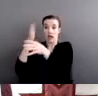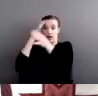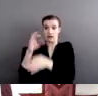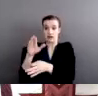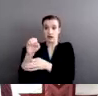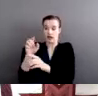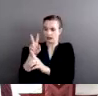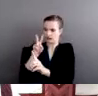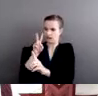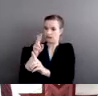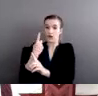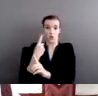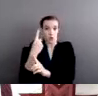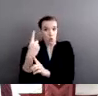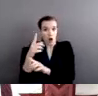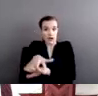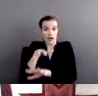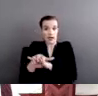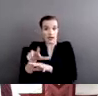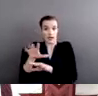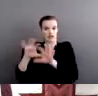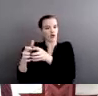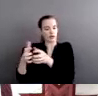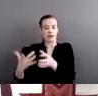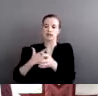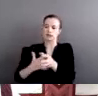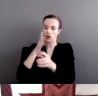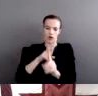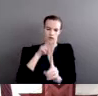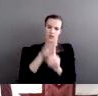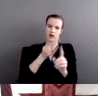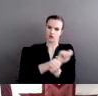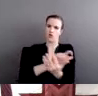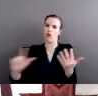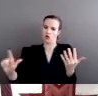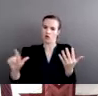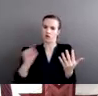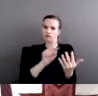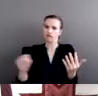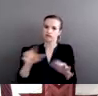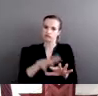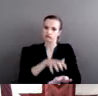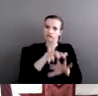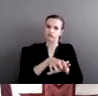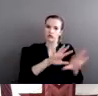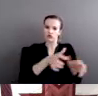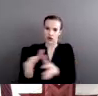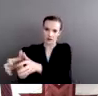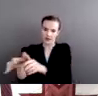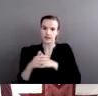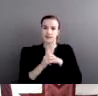always applies to all Indian tribes. So today, it doesn't matter